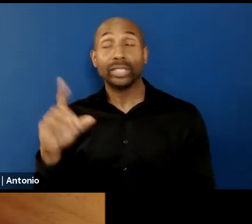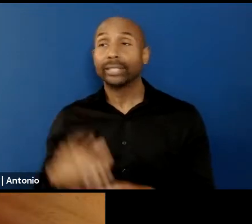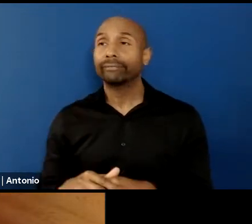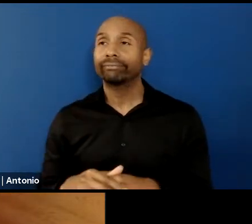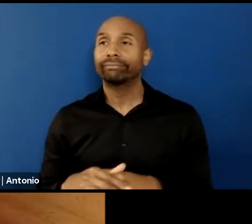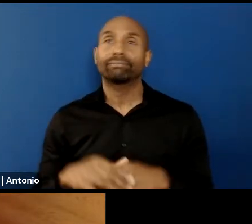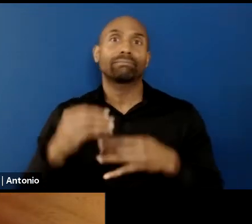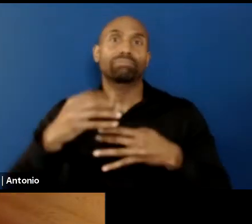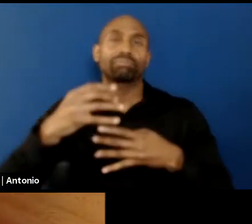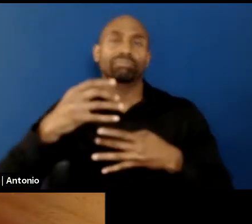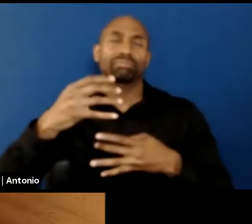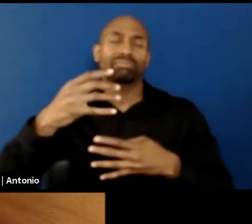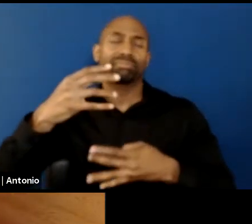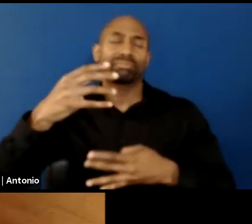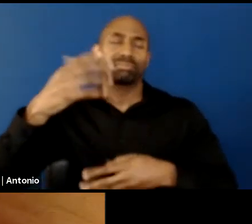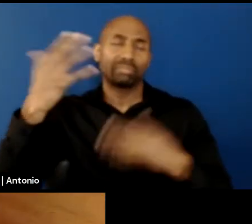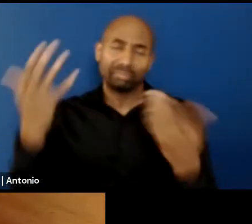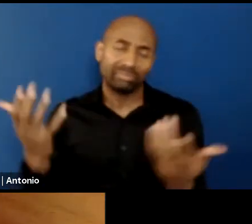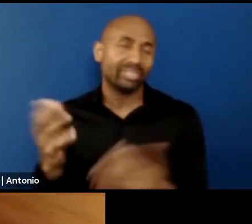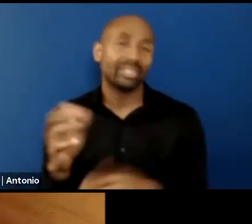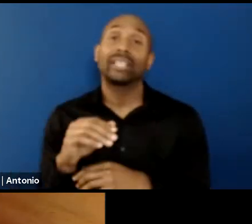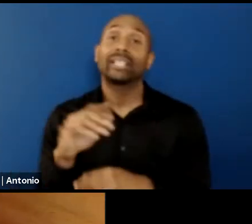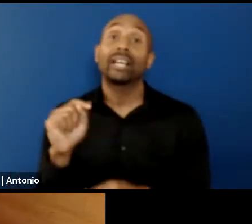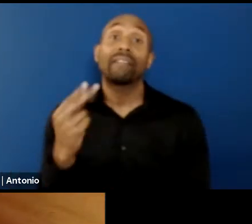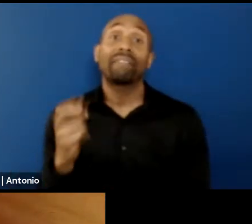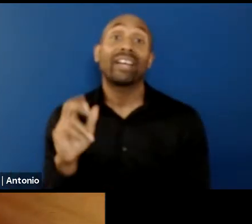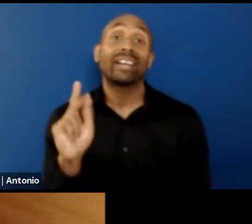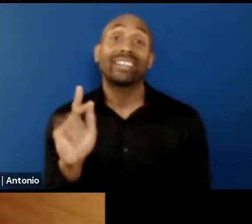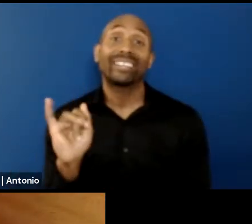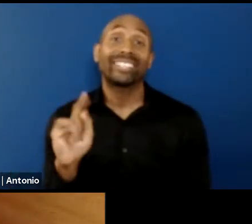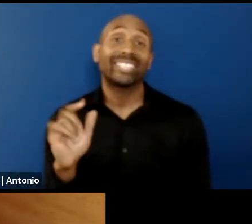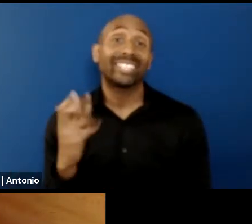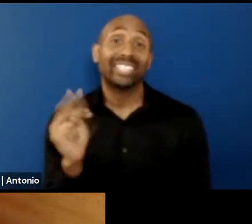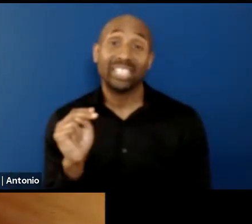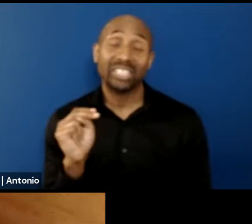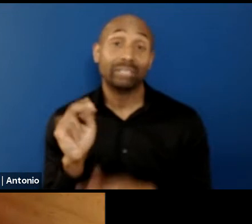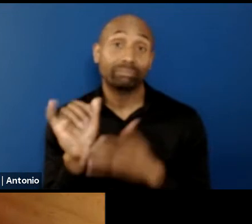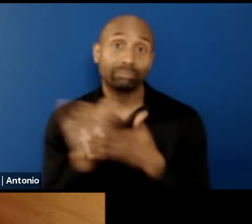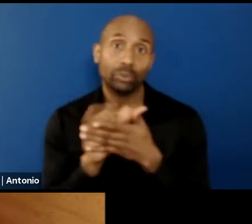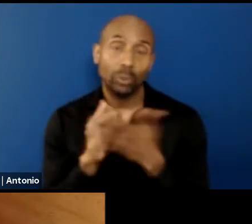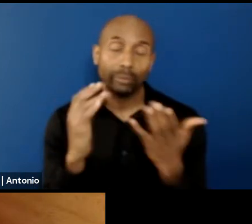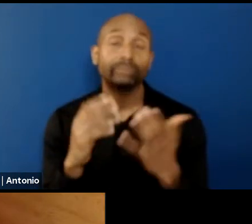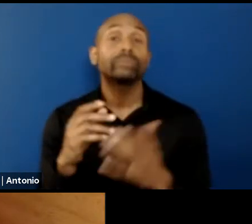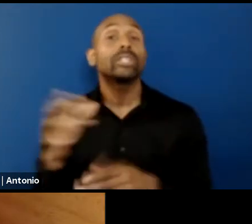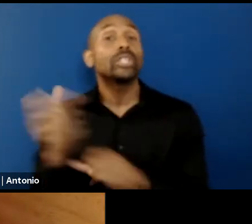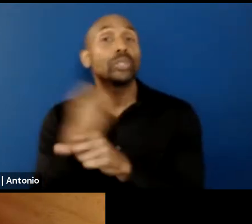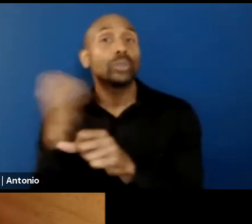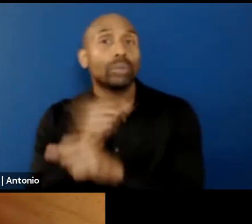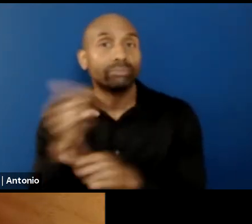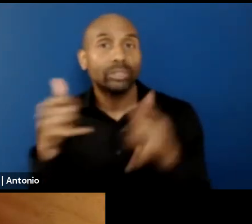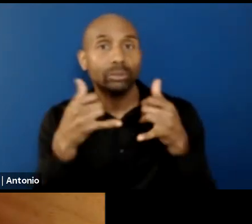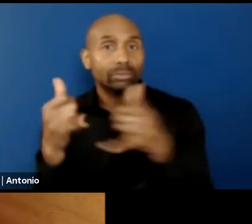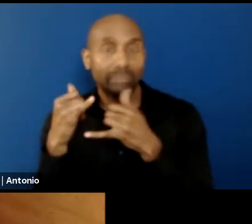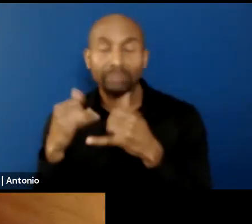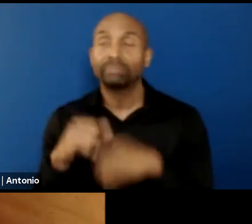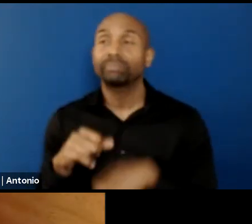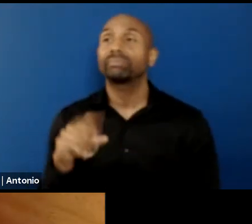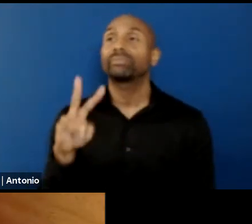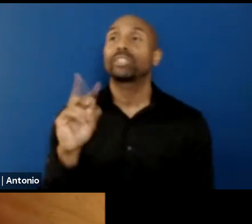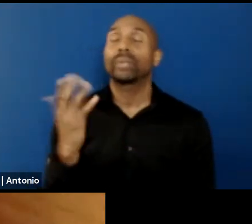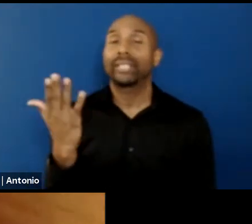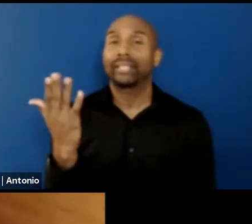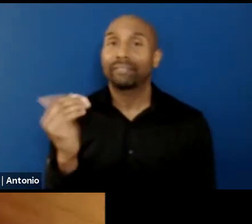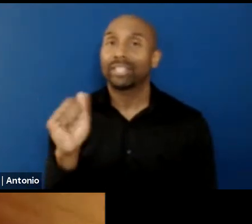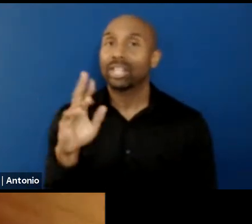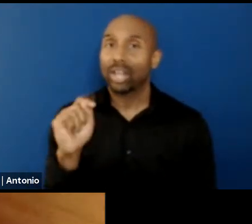Musee d'Art Modern de la Ville de Paris, and so on. You won the prestigious Ark and Art Prize in 2015, the Hugo